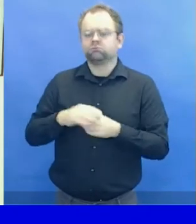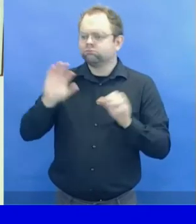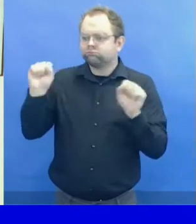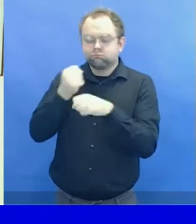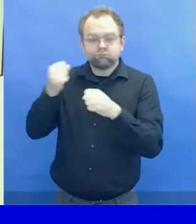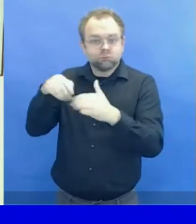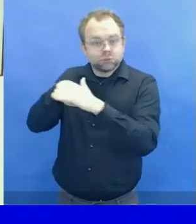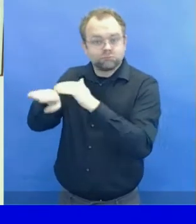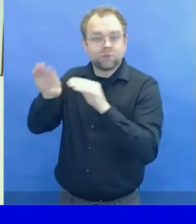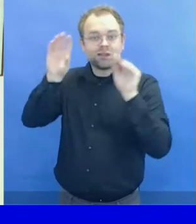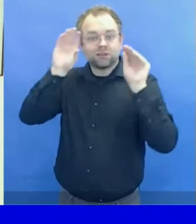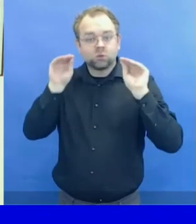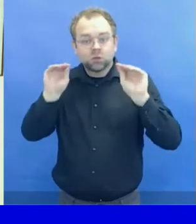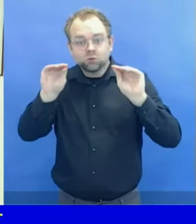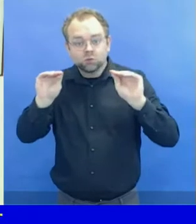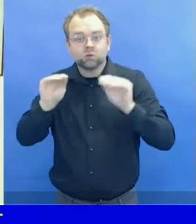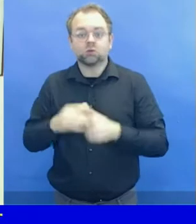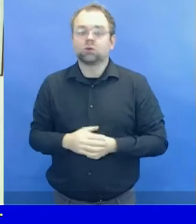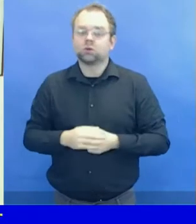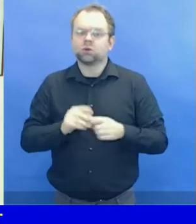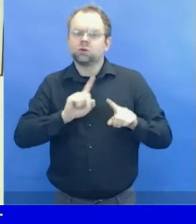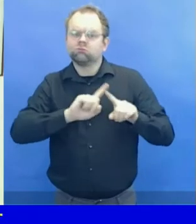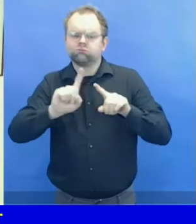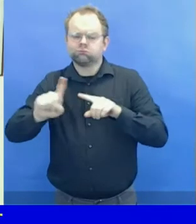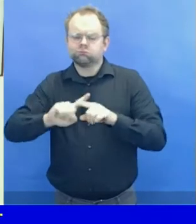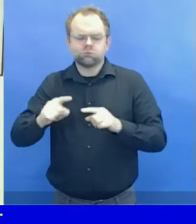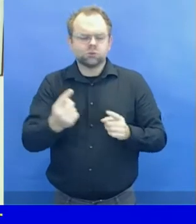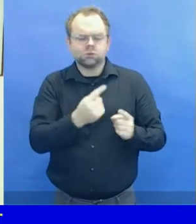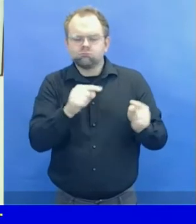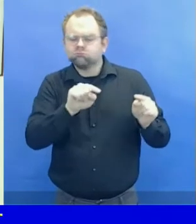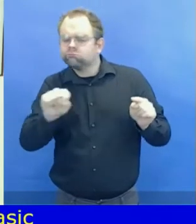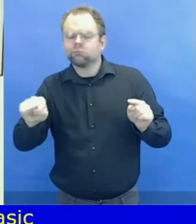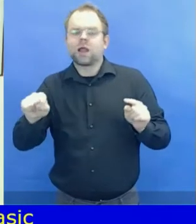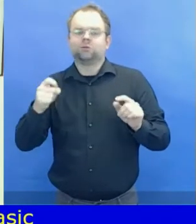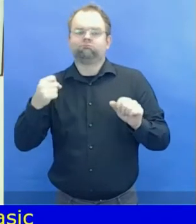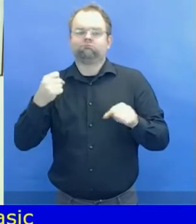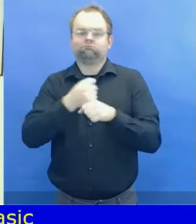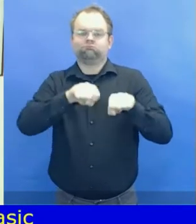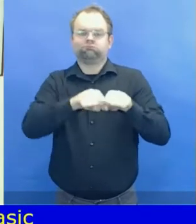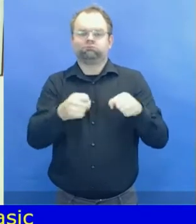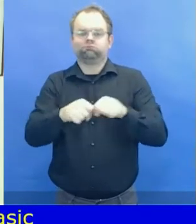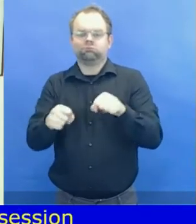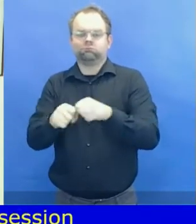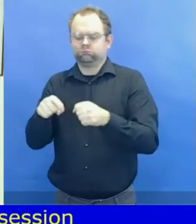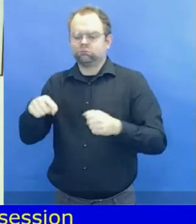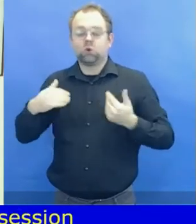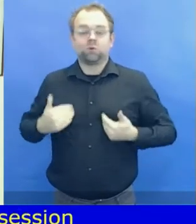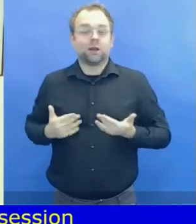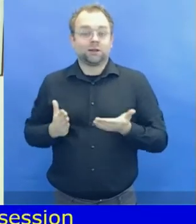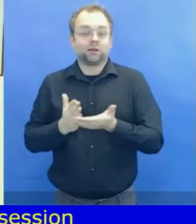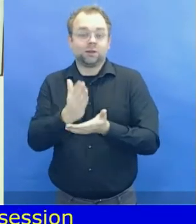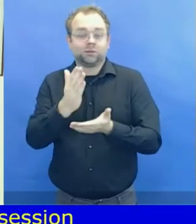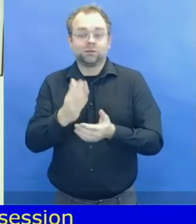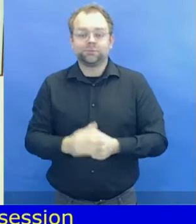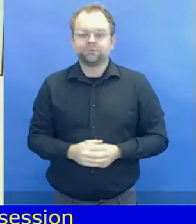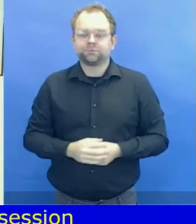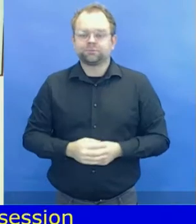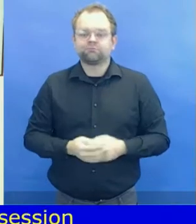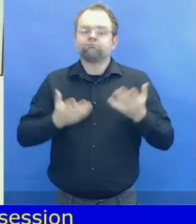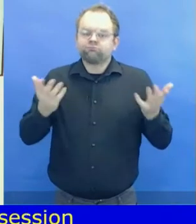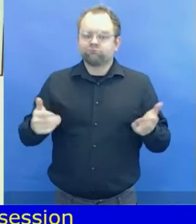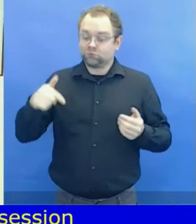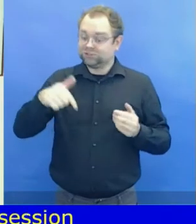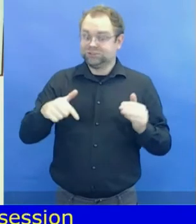by actions taken by governments to prevent the spread of the pandemic and combat the current economic crisis. And this session is